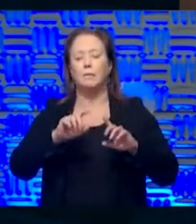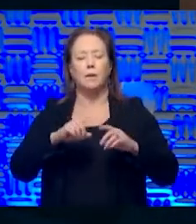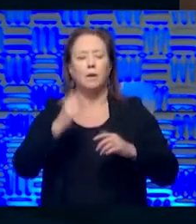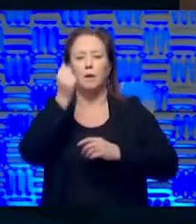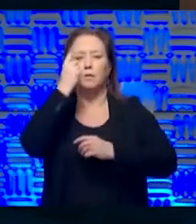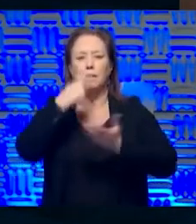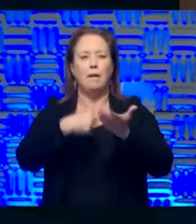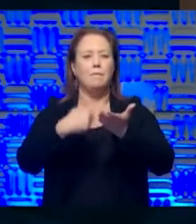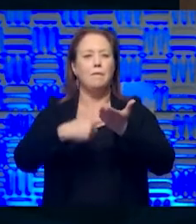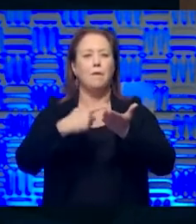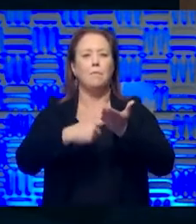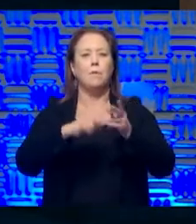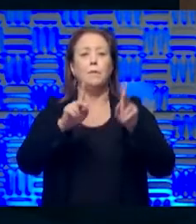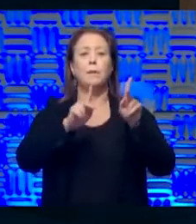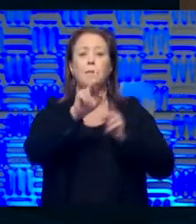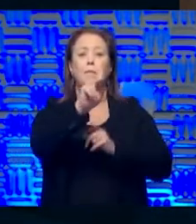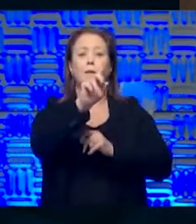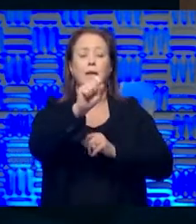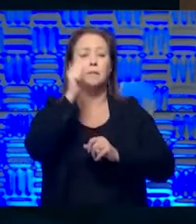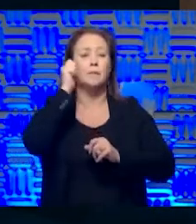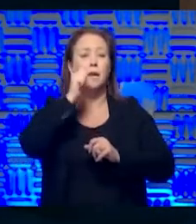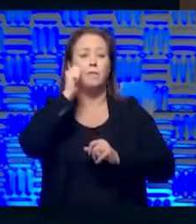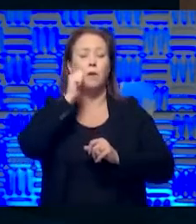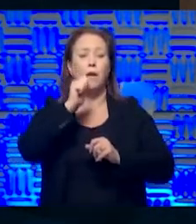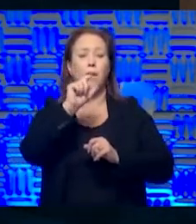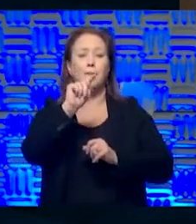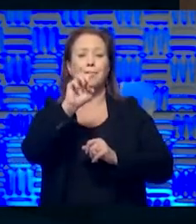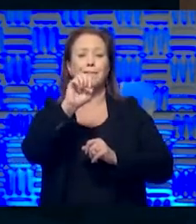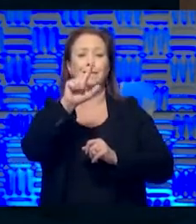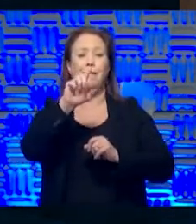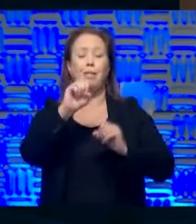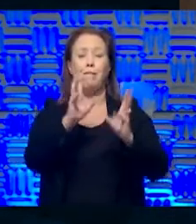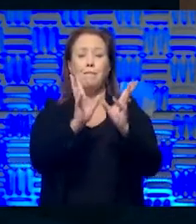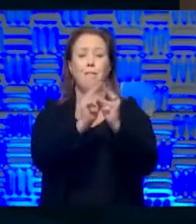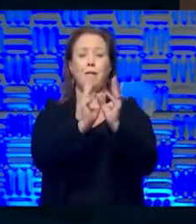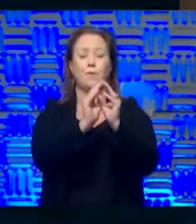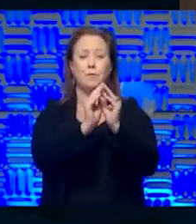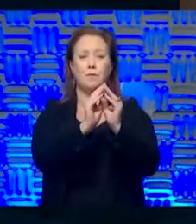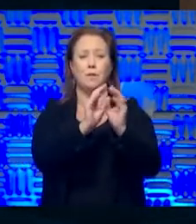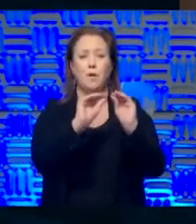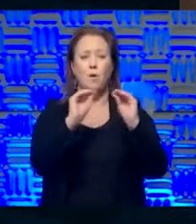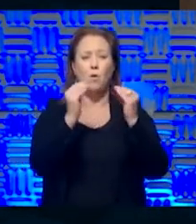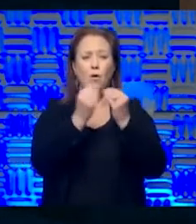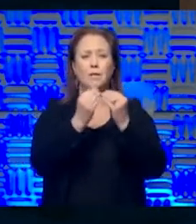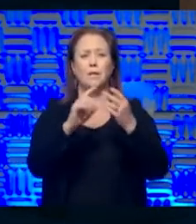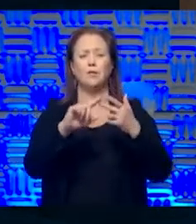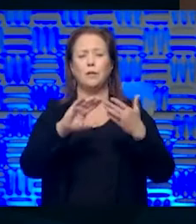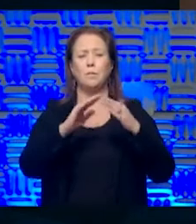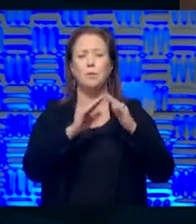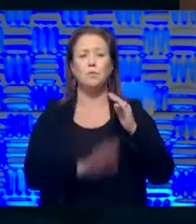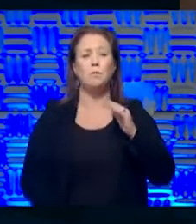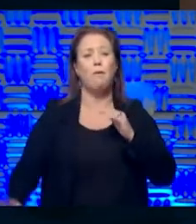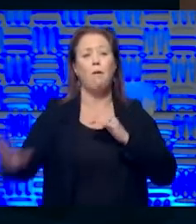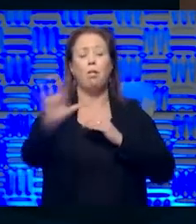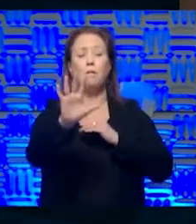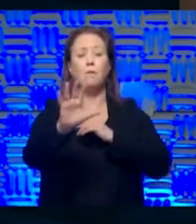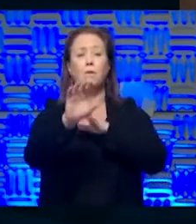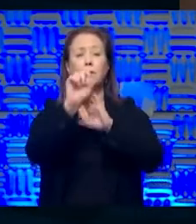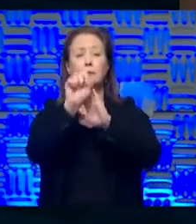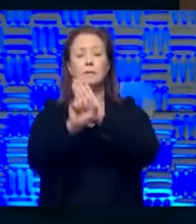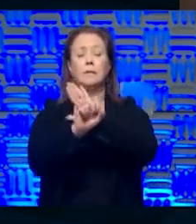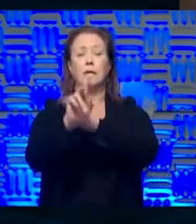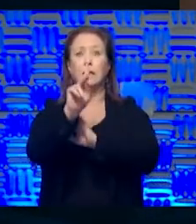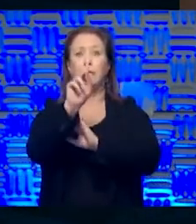day. Uh, I have been, uh, teleconferences with people, organizations, communities across our state, uh,